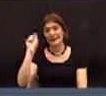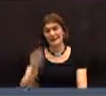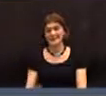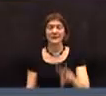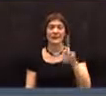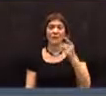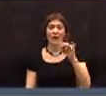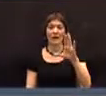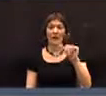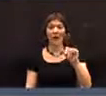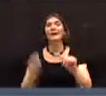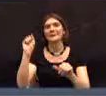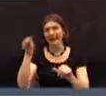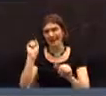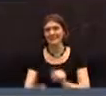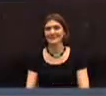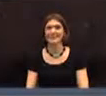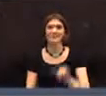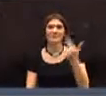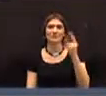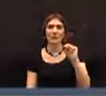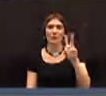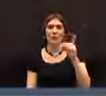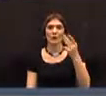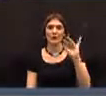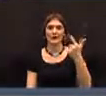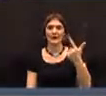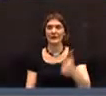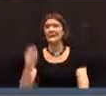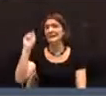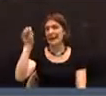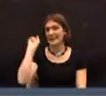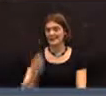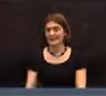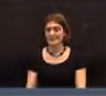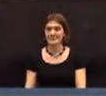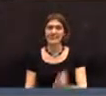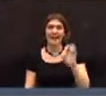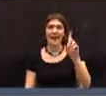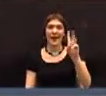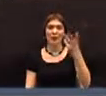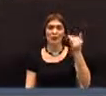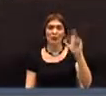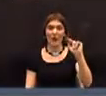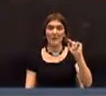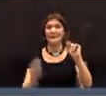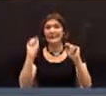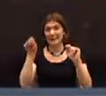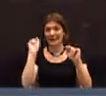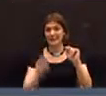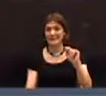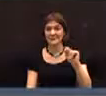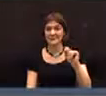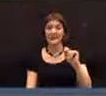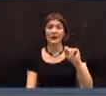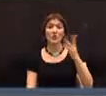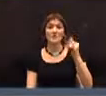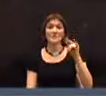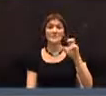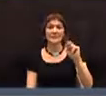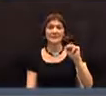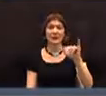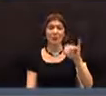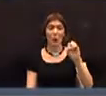Veronica Wheelock. Yes. John Wilmerding. Yes. Edward Wright. Yes. Christine